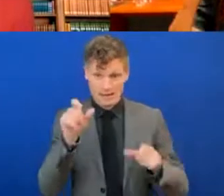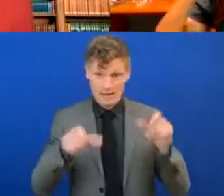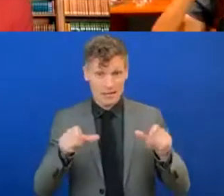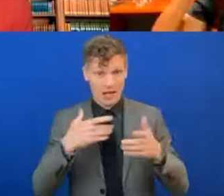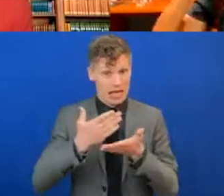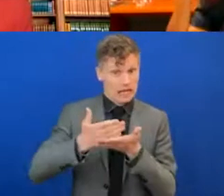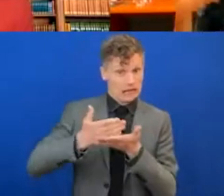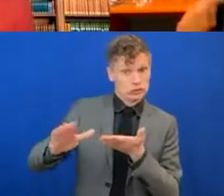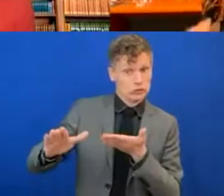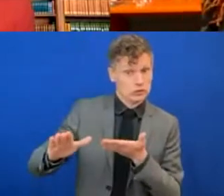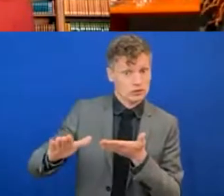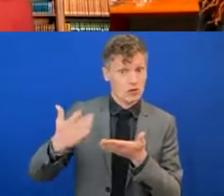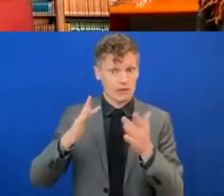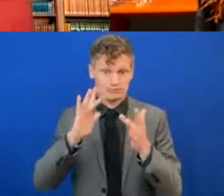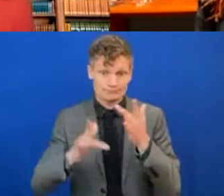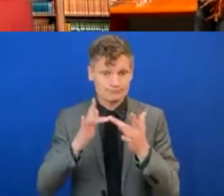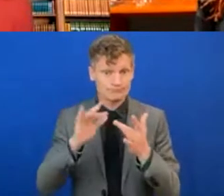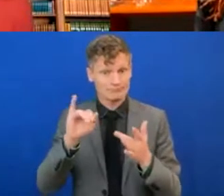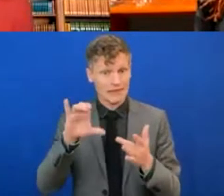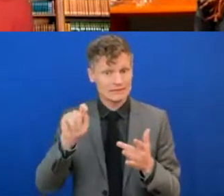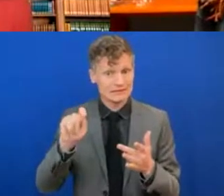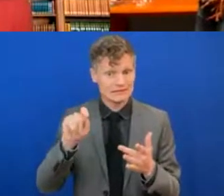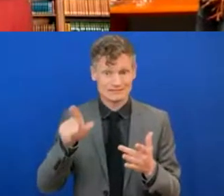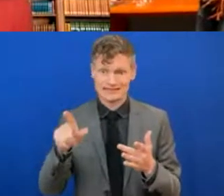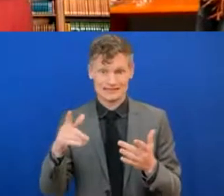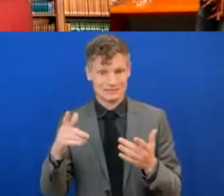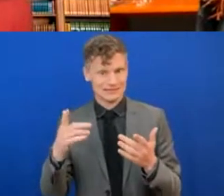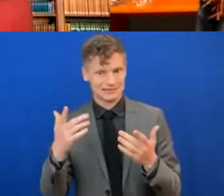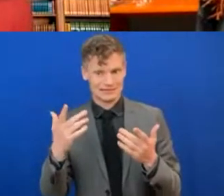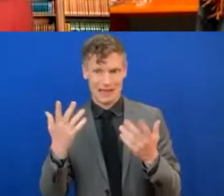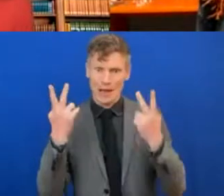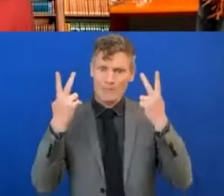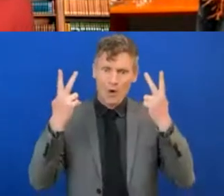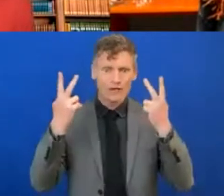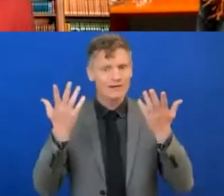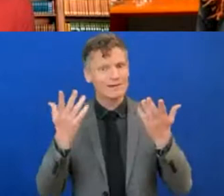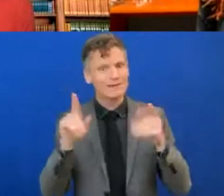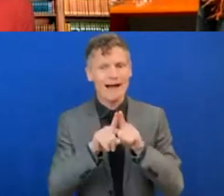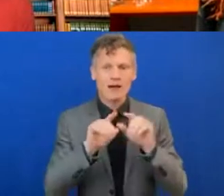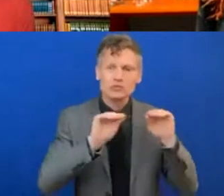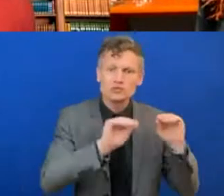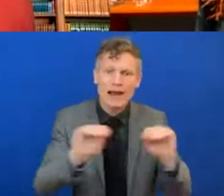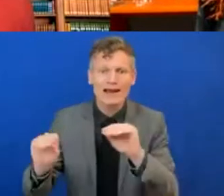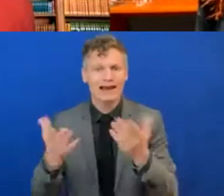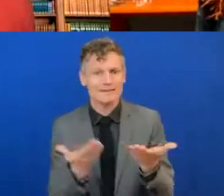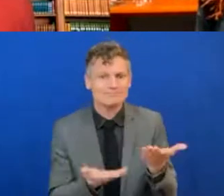essential cash transfer programs do not reach the women. Think of women who depend on cash